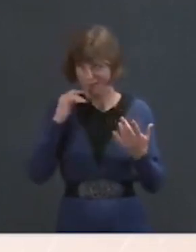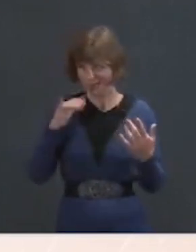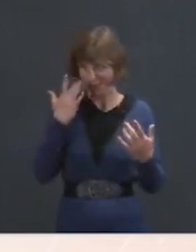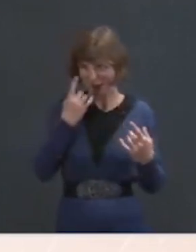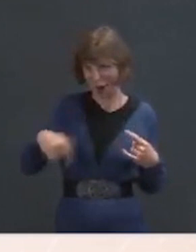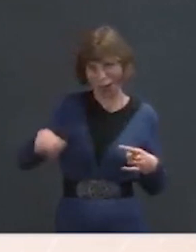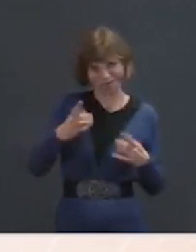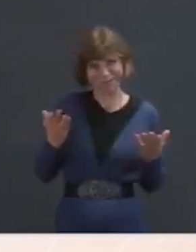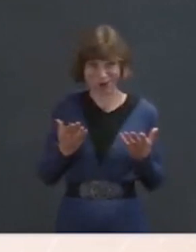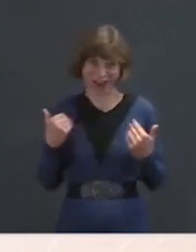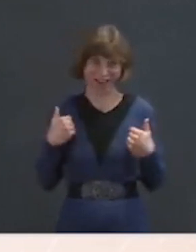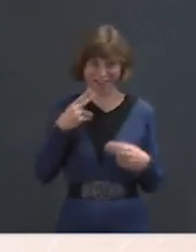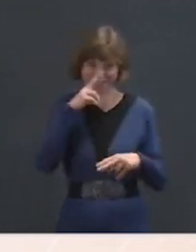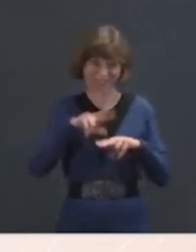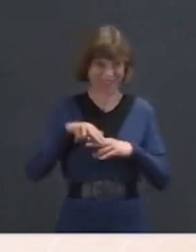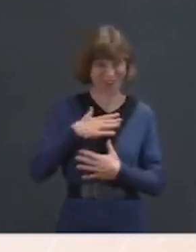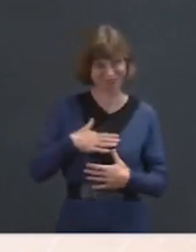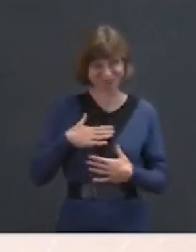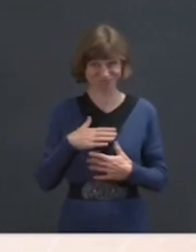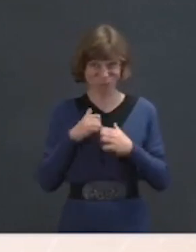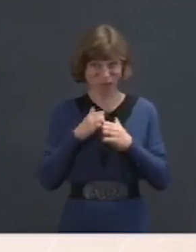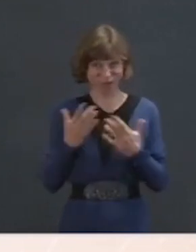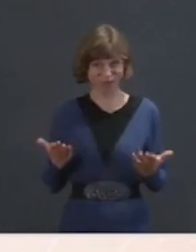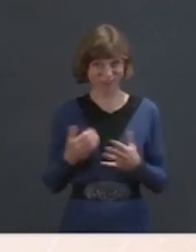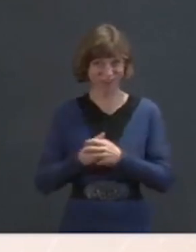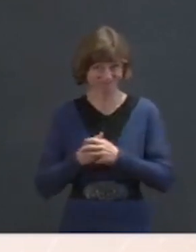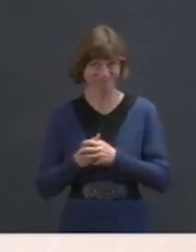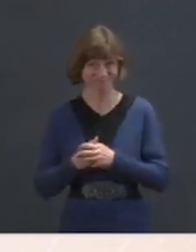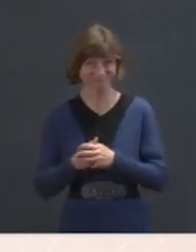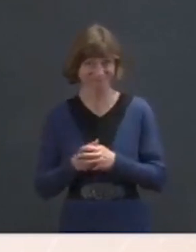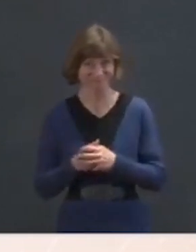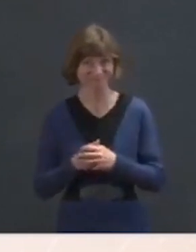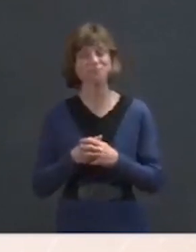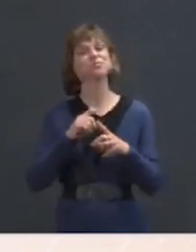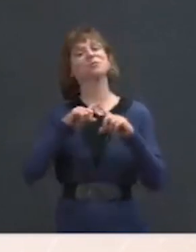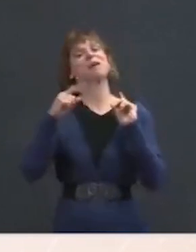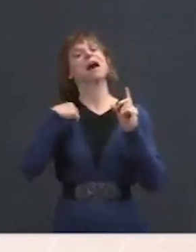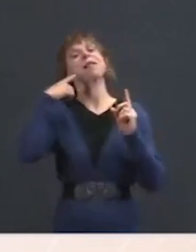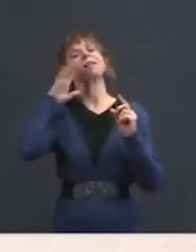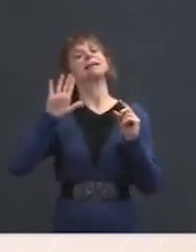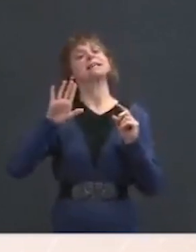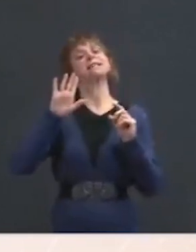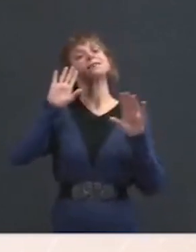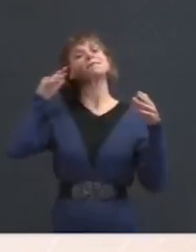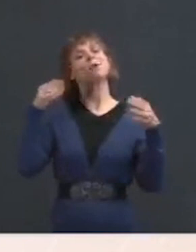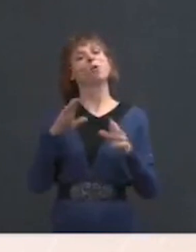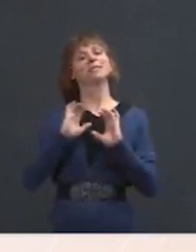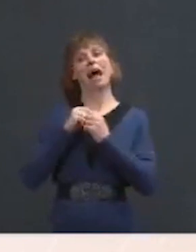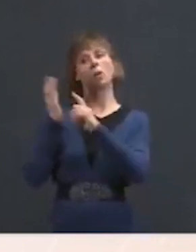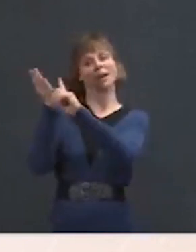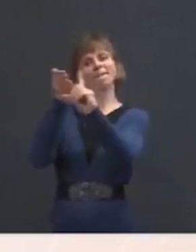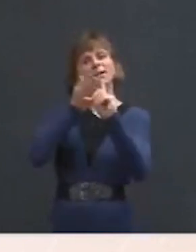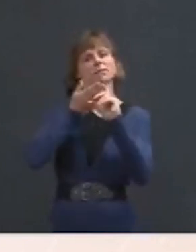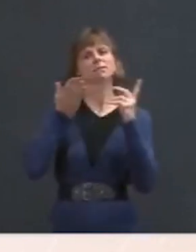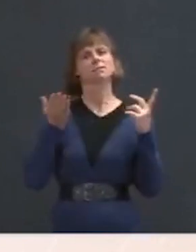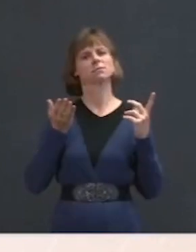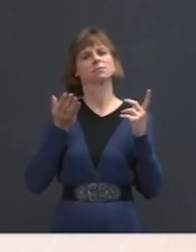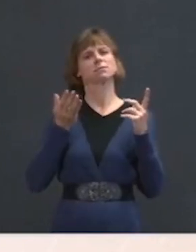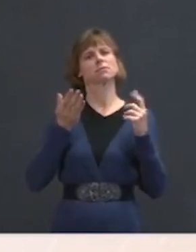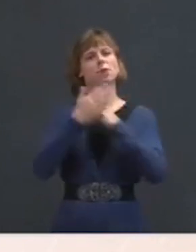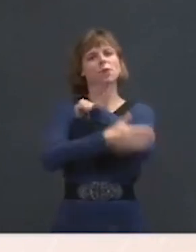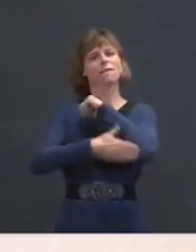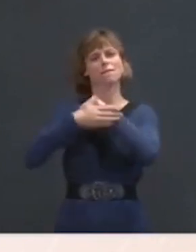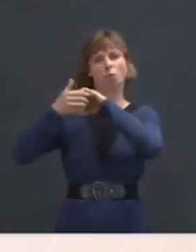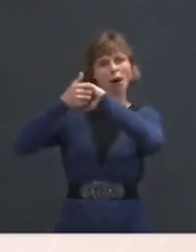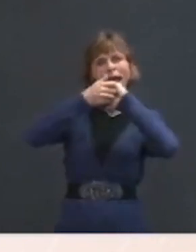much fun together in here. But his focus – and I think one of the ways that he convinces foreign allies and partners that America is